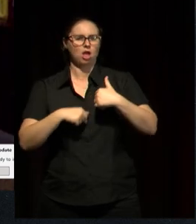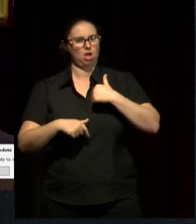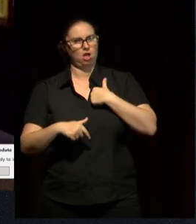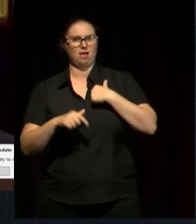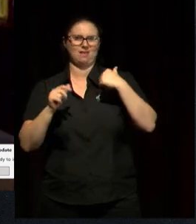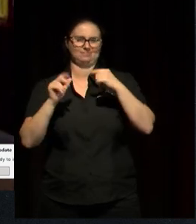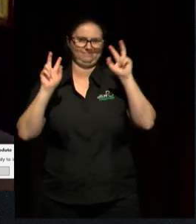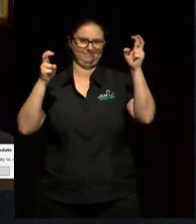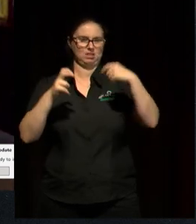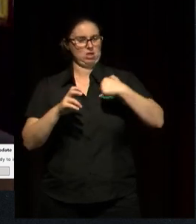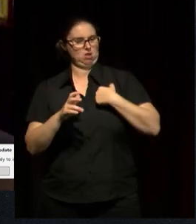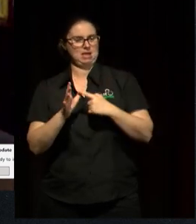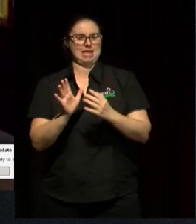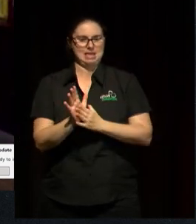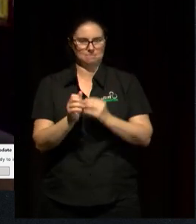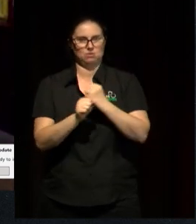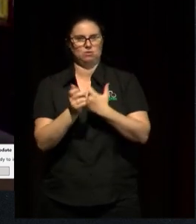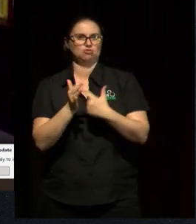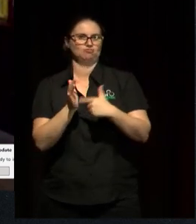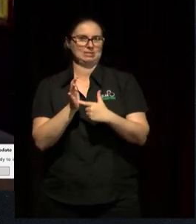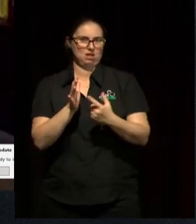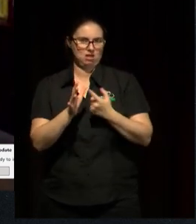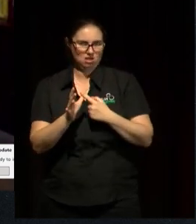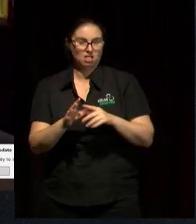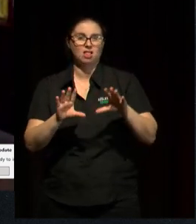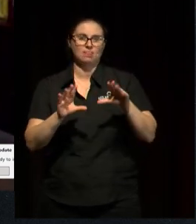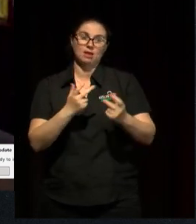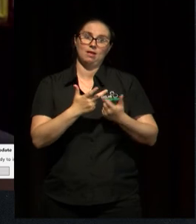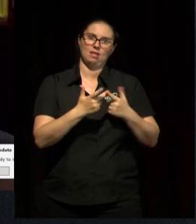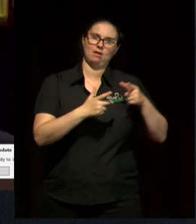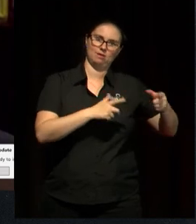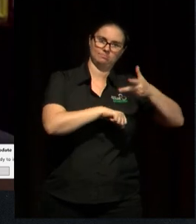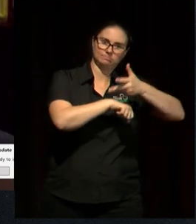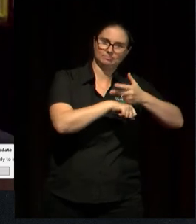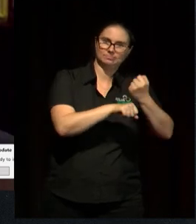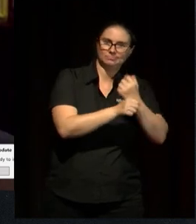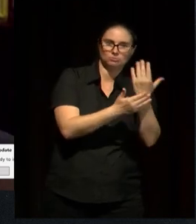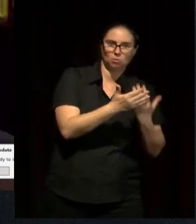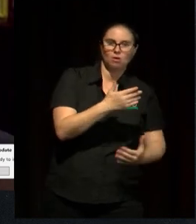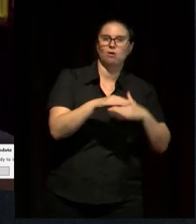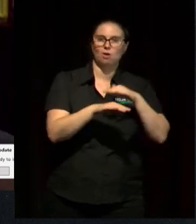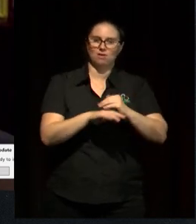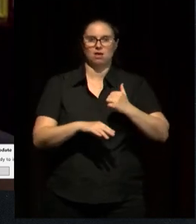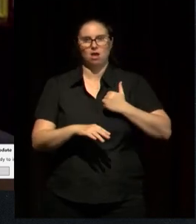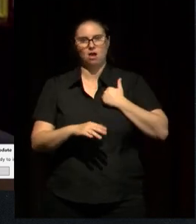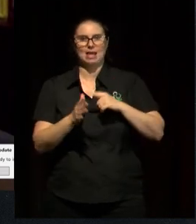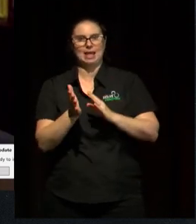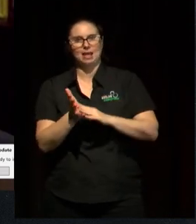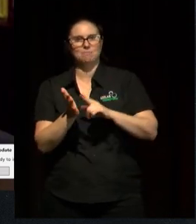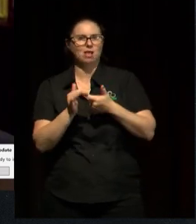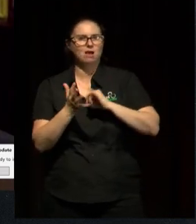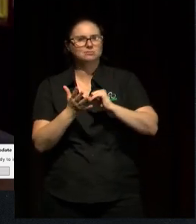her. There's one of the little people, big lives stories is being produced about Greta. So she's a subject now she's become a subject both